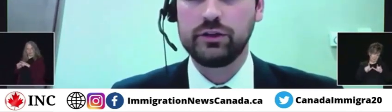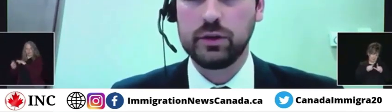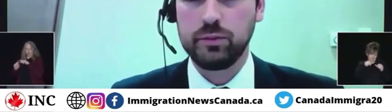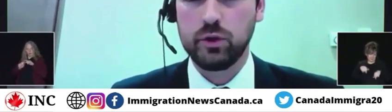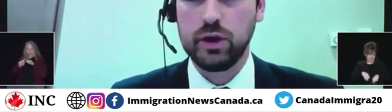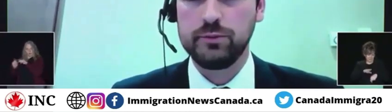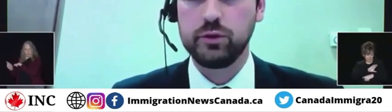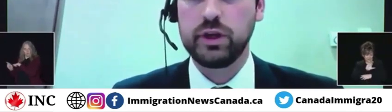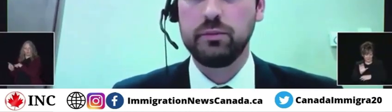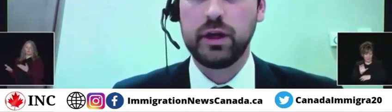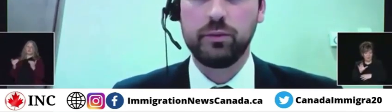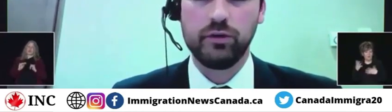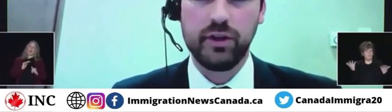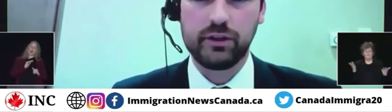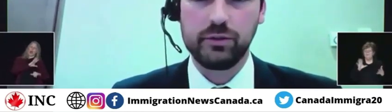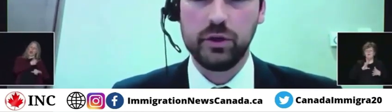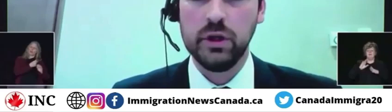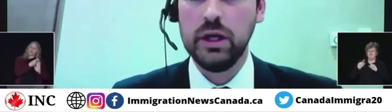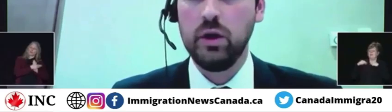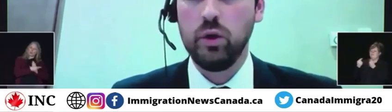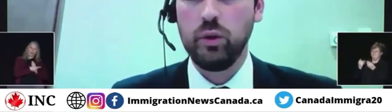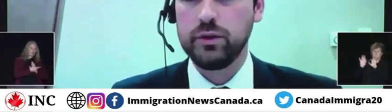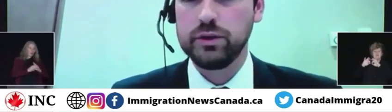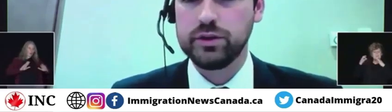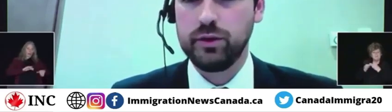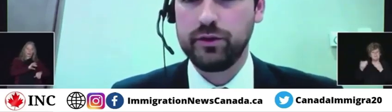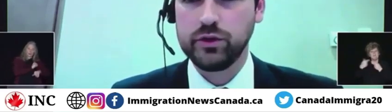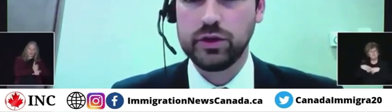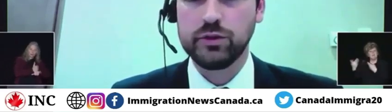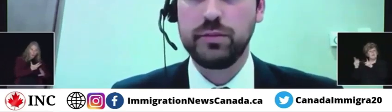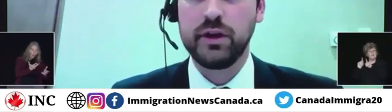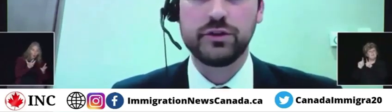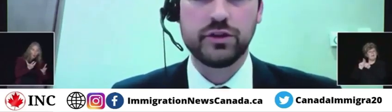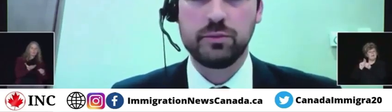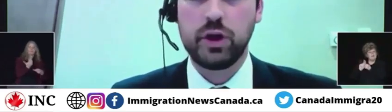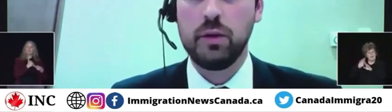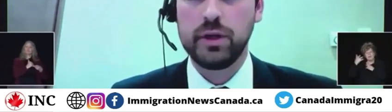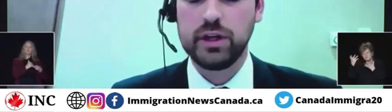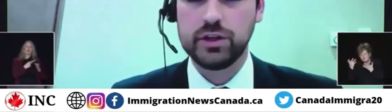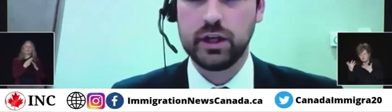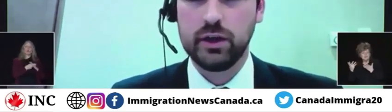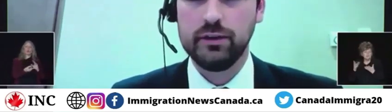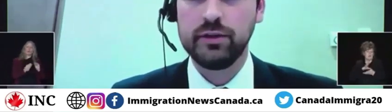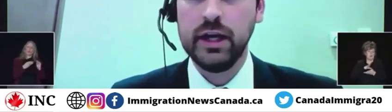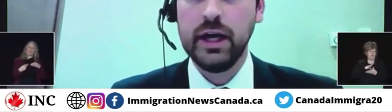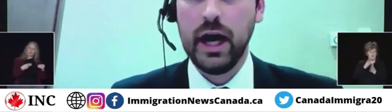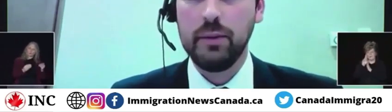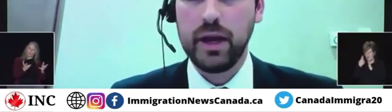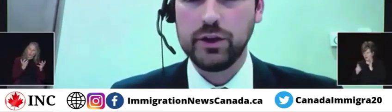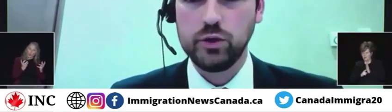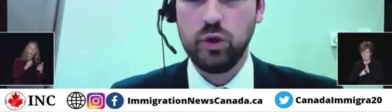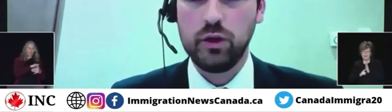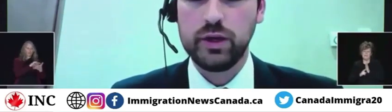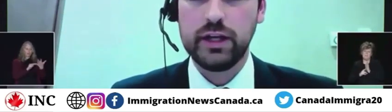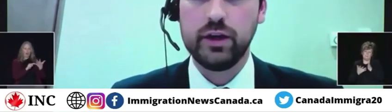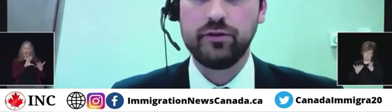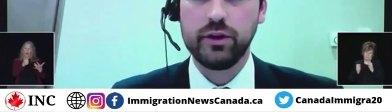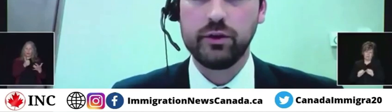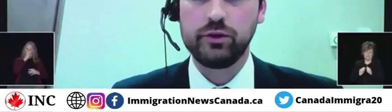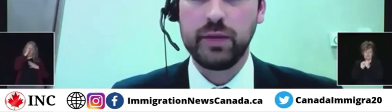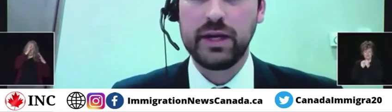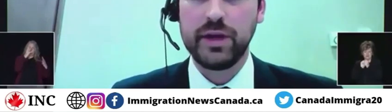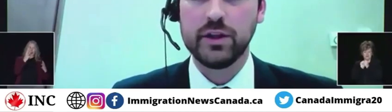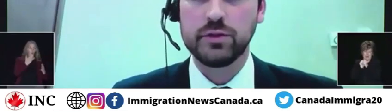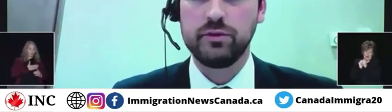existing programs that we can make more flexible, or whether it's a refugee response or some combination thereof. But I do want to reiterate